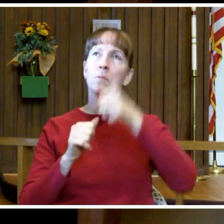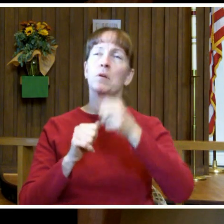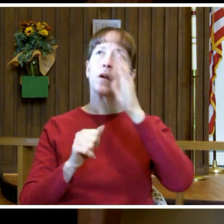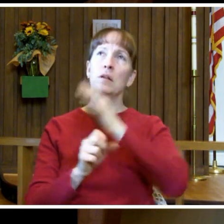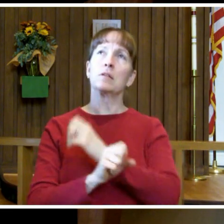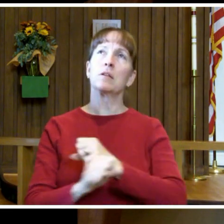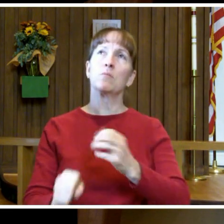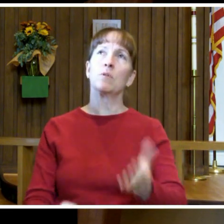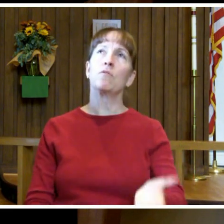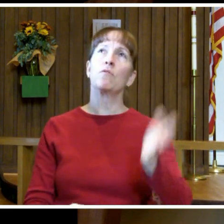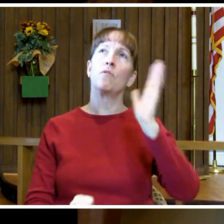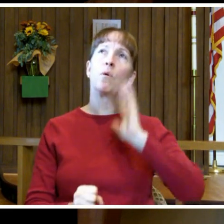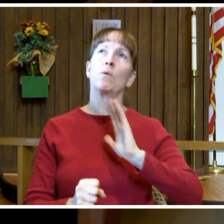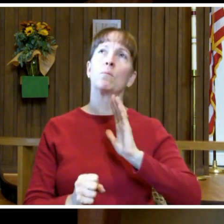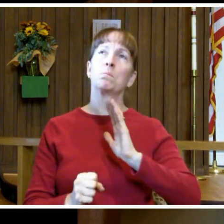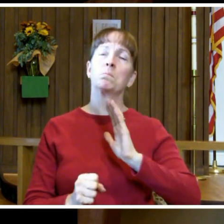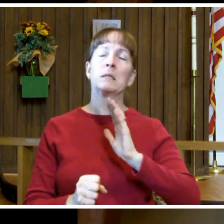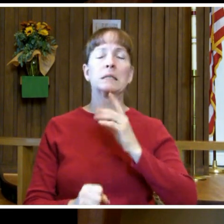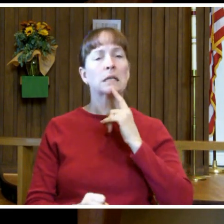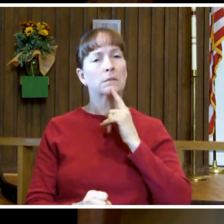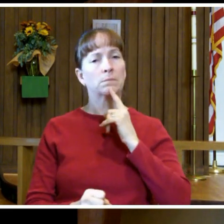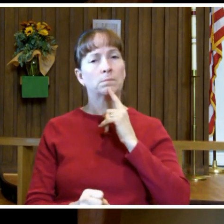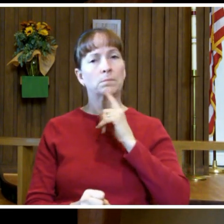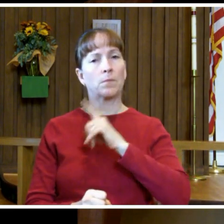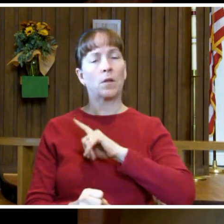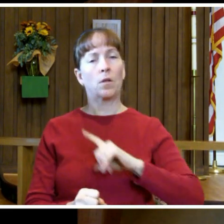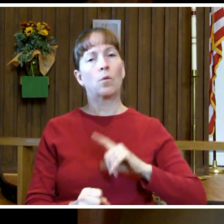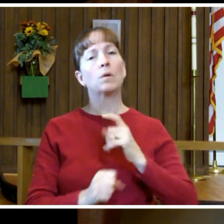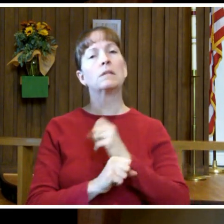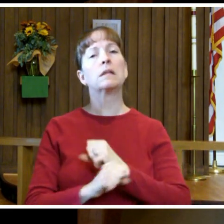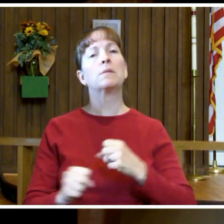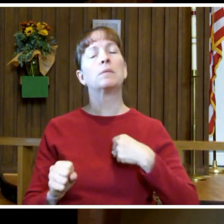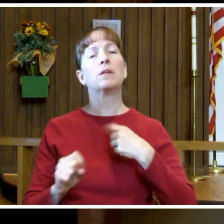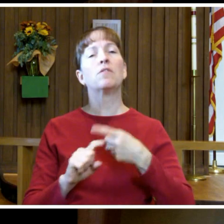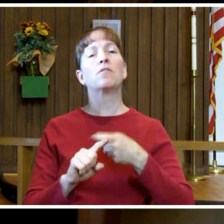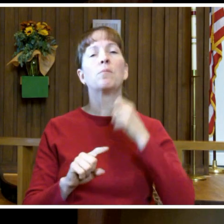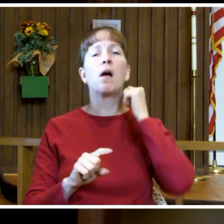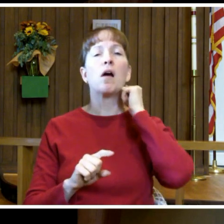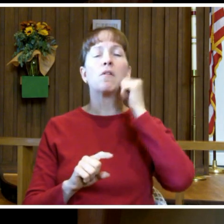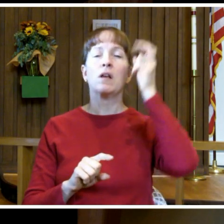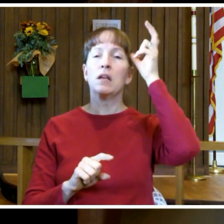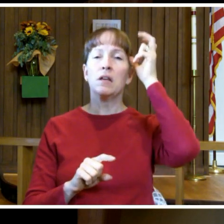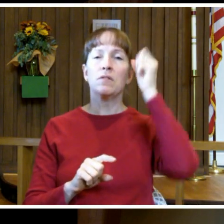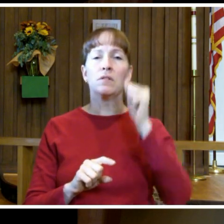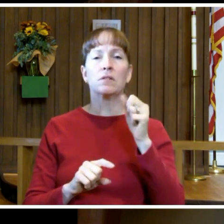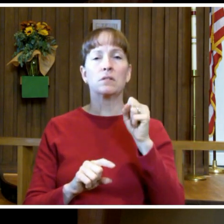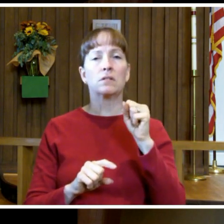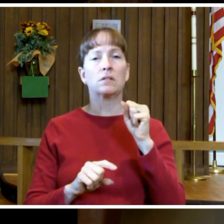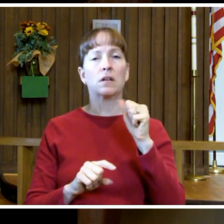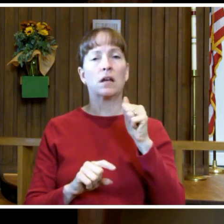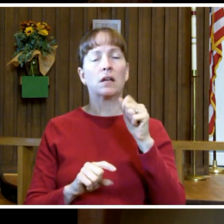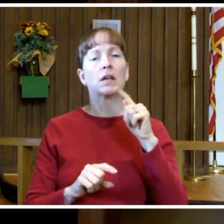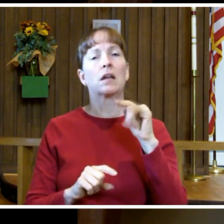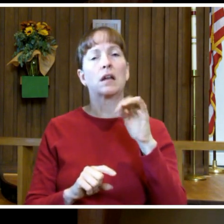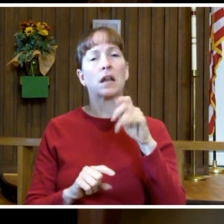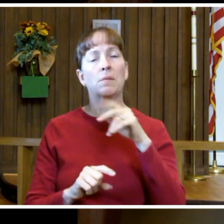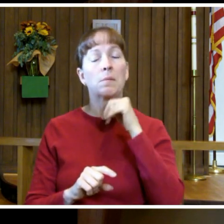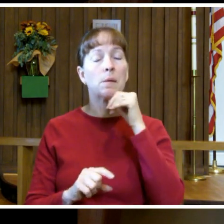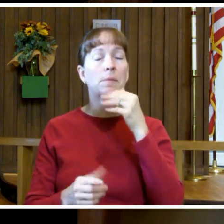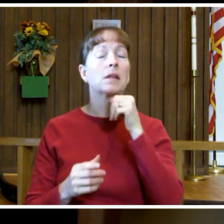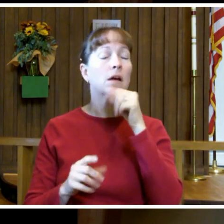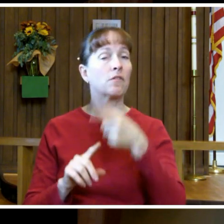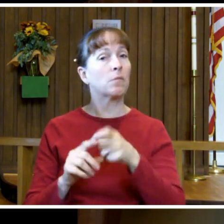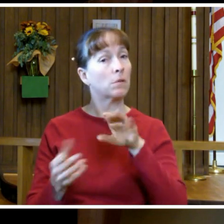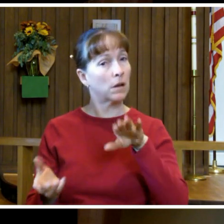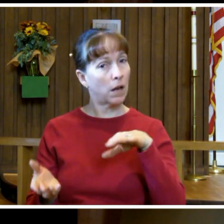in the past and asserts, the Lord will rescue me from every evil attack. Perhaps not from